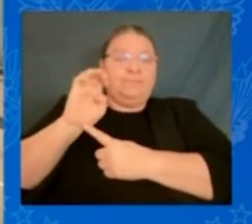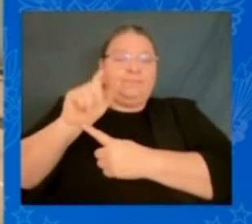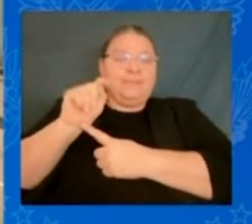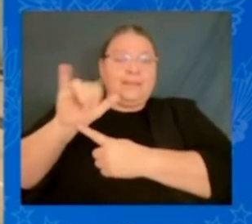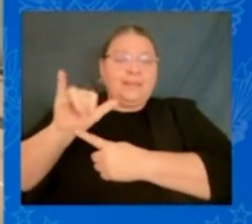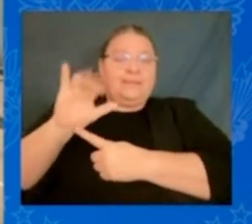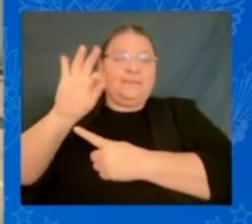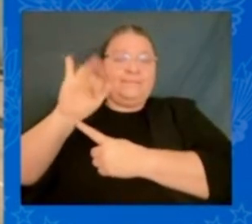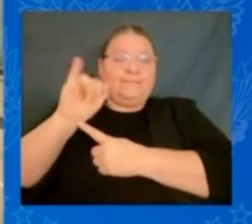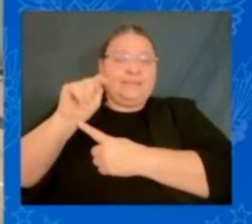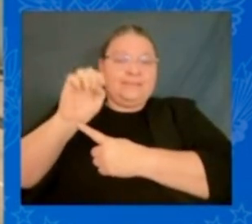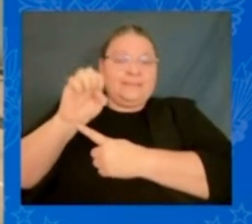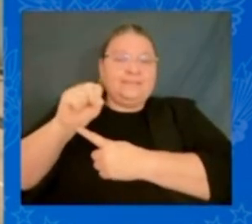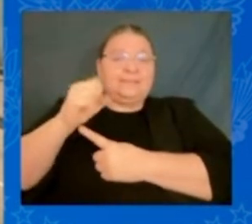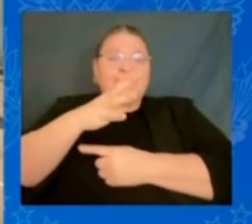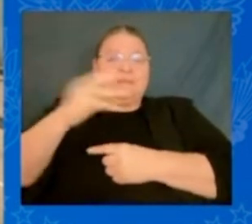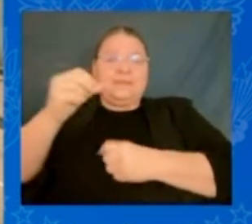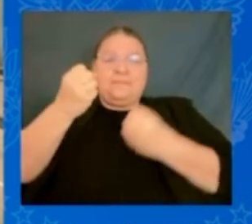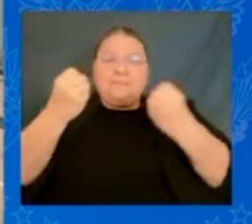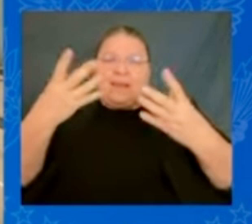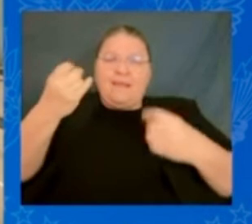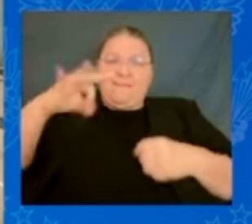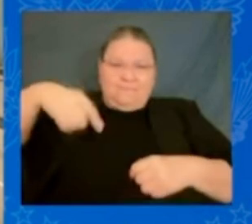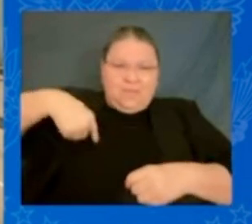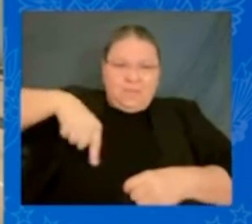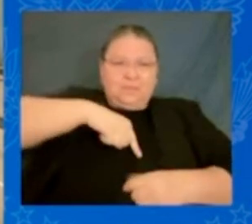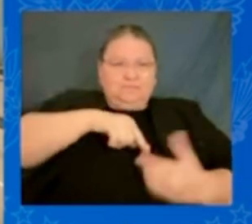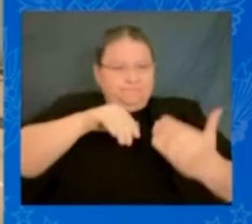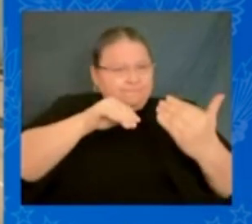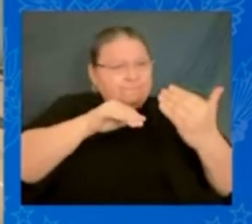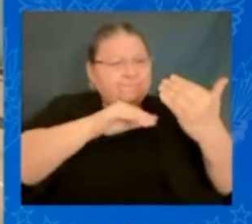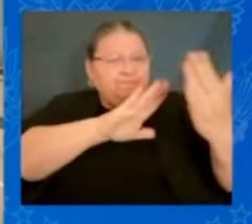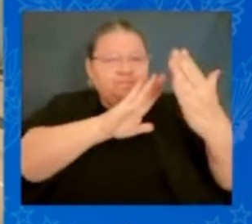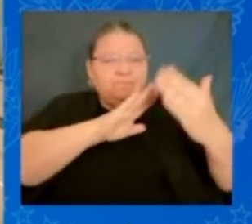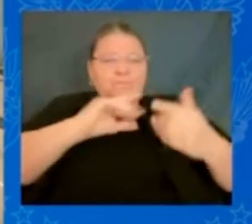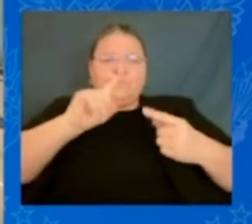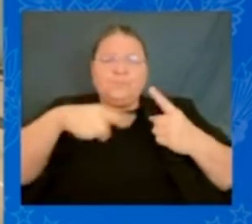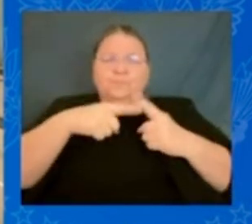braved those type of people and brought about the civil rights movement.